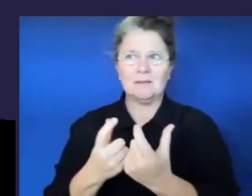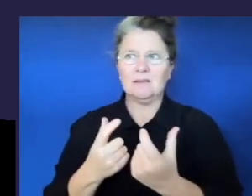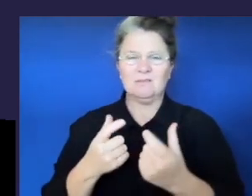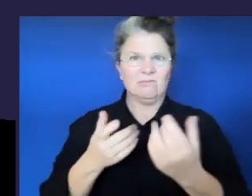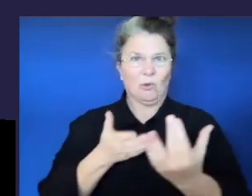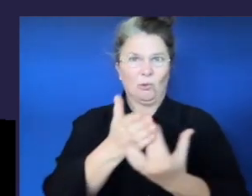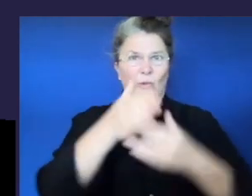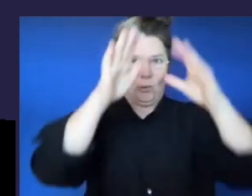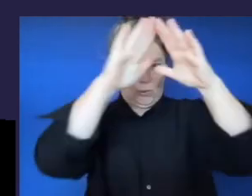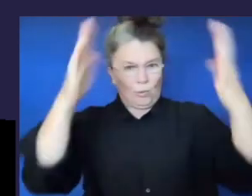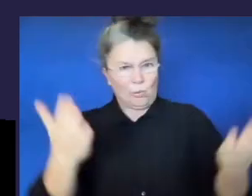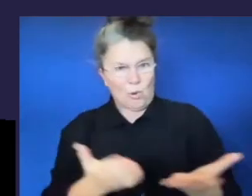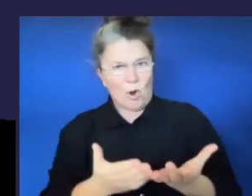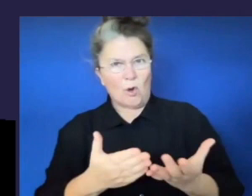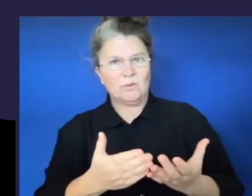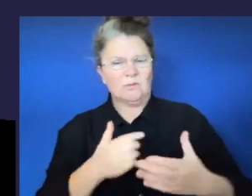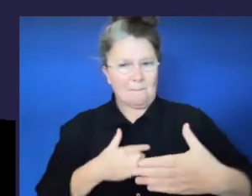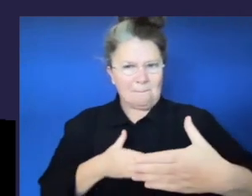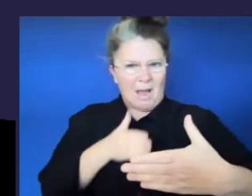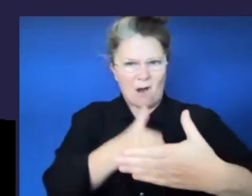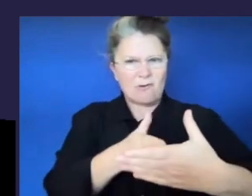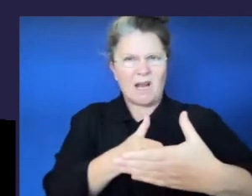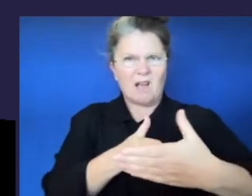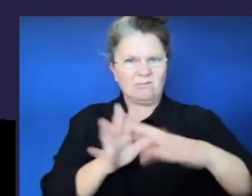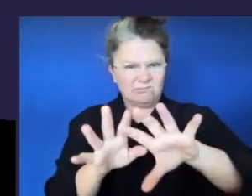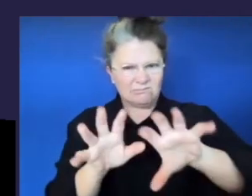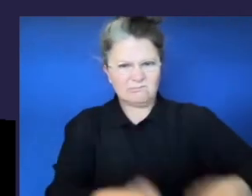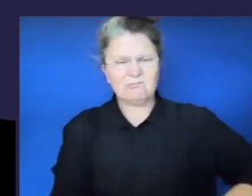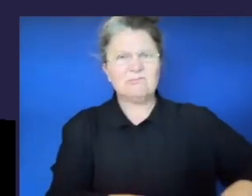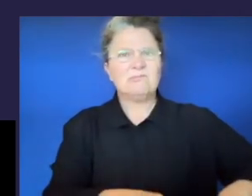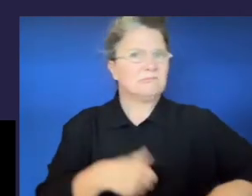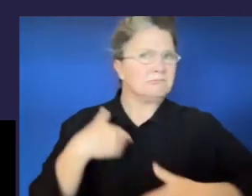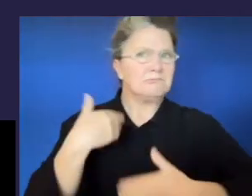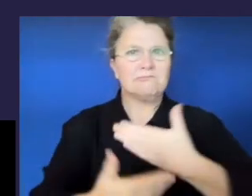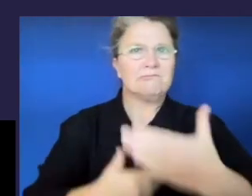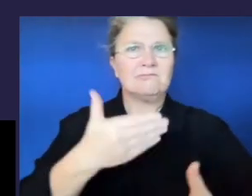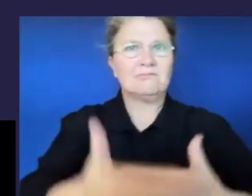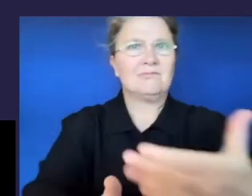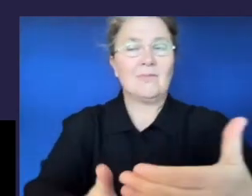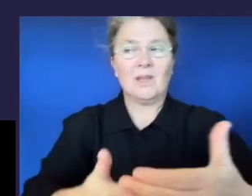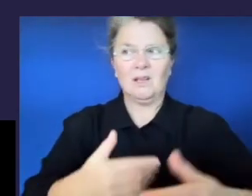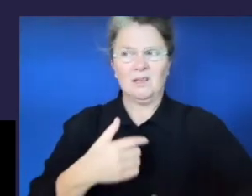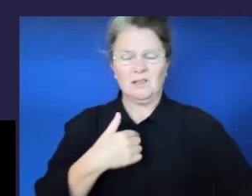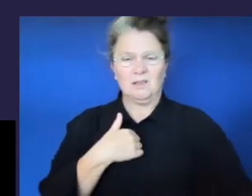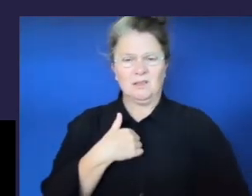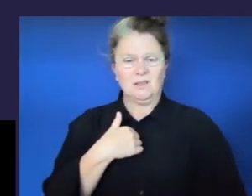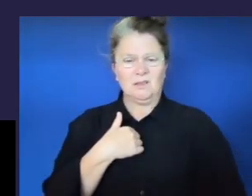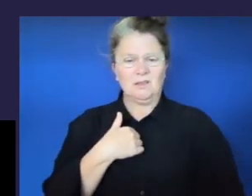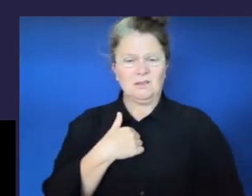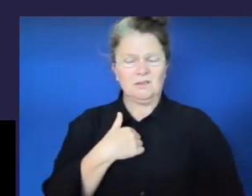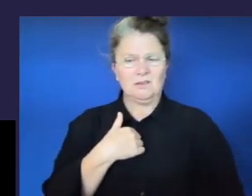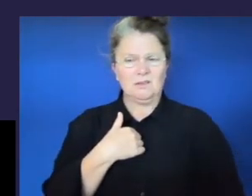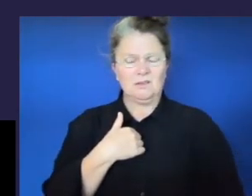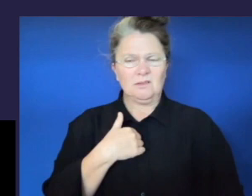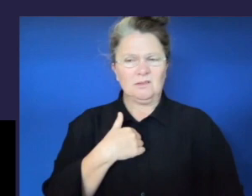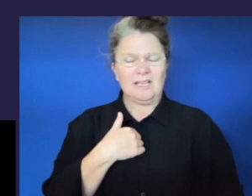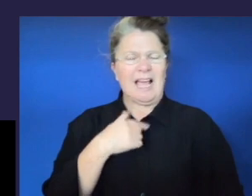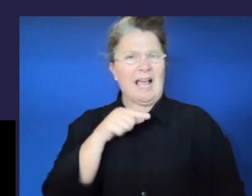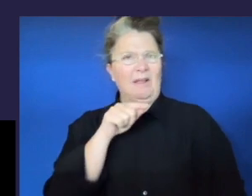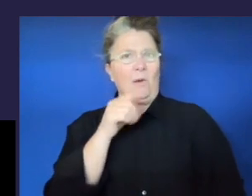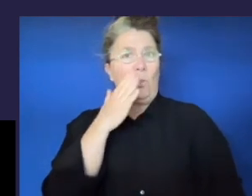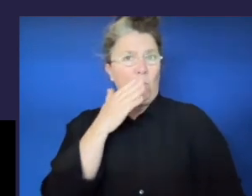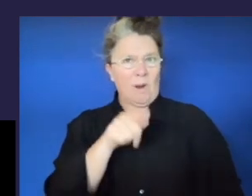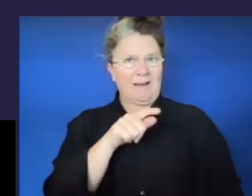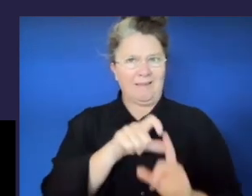do provide education in a way that genuinely upholds the values and practices of inclusive education. In doing so they are providing